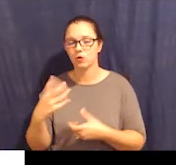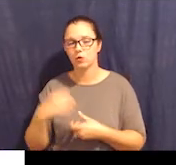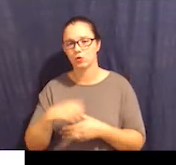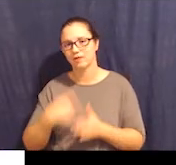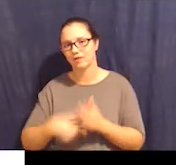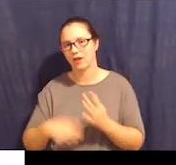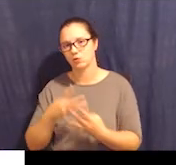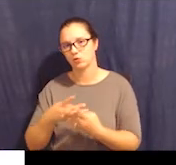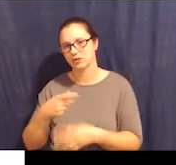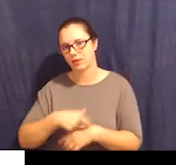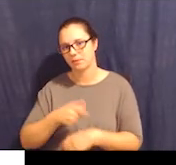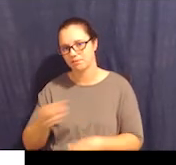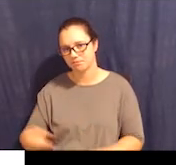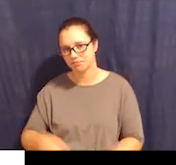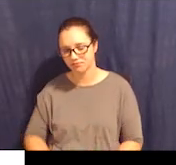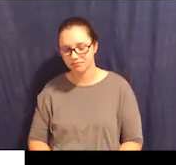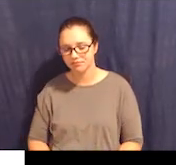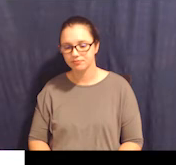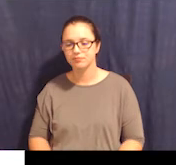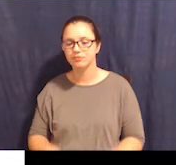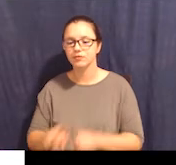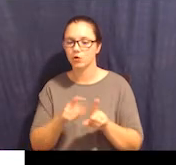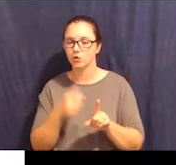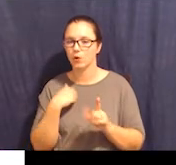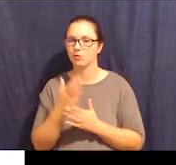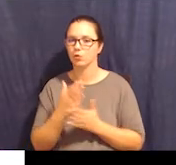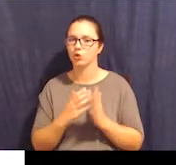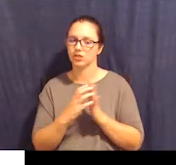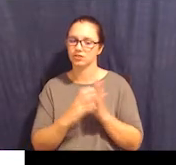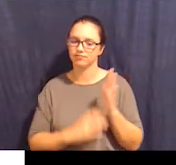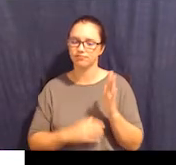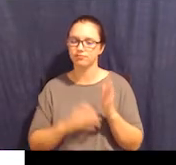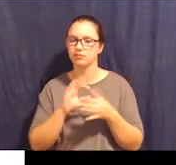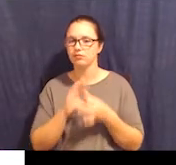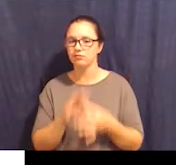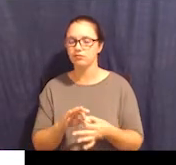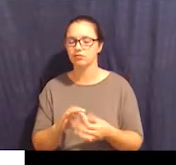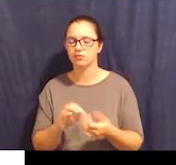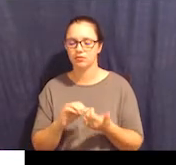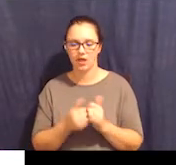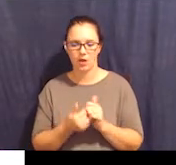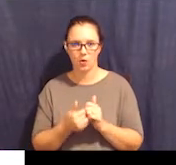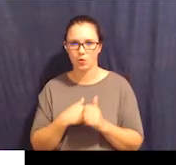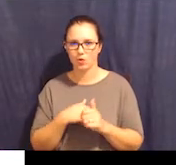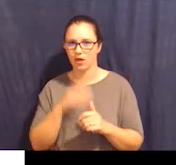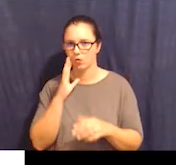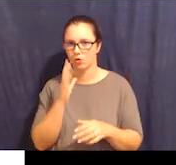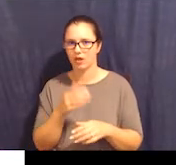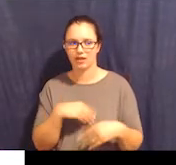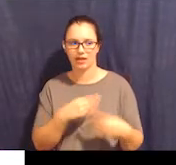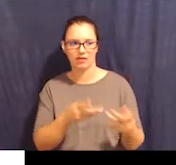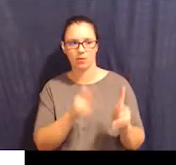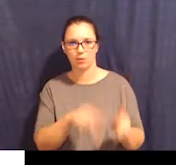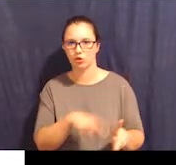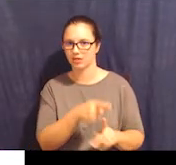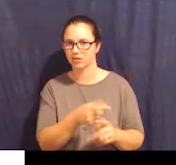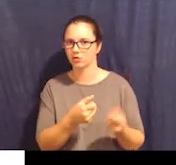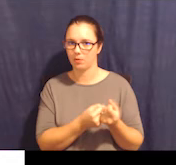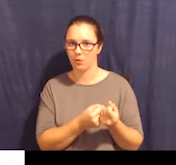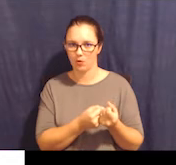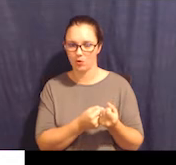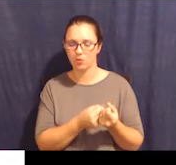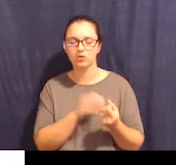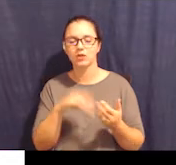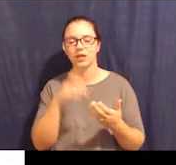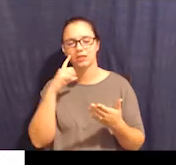about how I'm going to give the person support. And so this is just an acknowledgement that everybody understands how this is